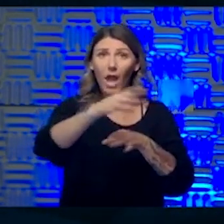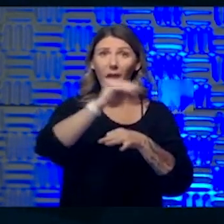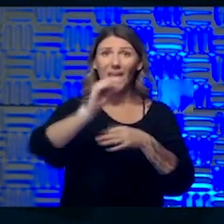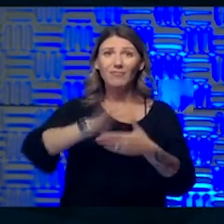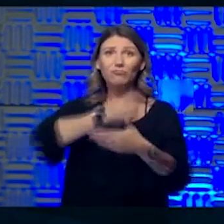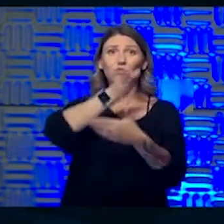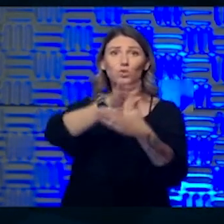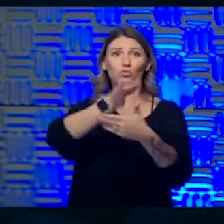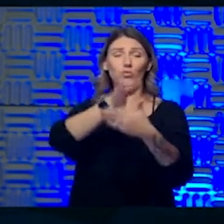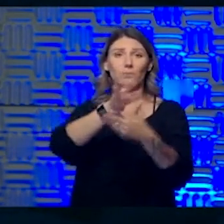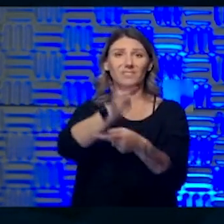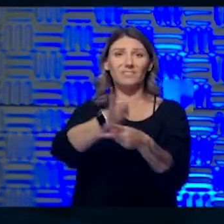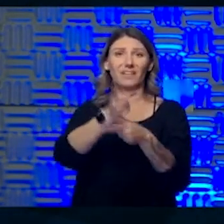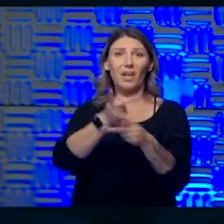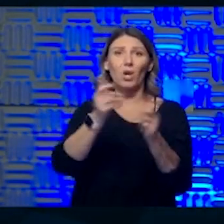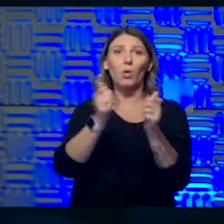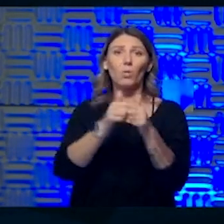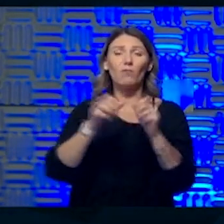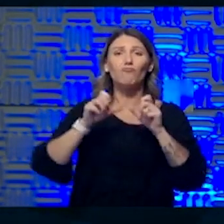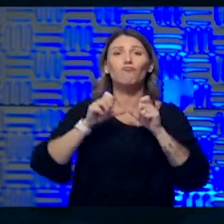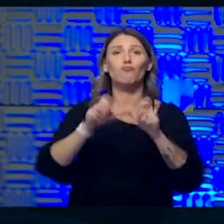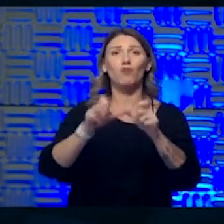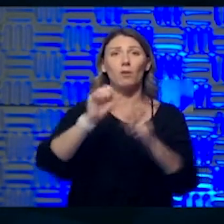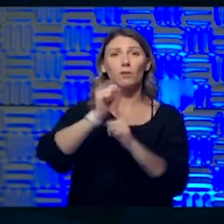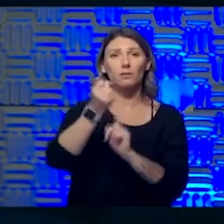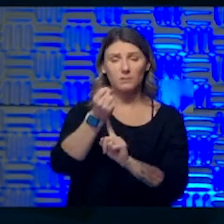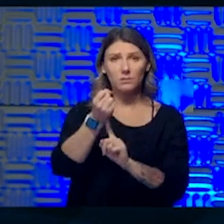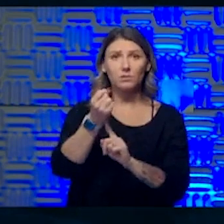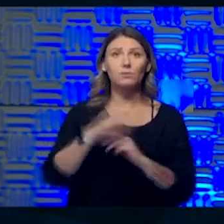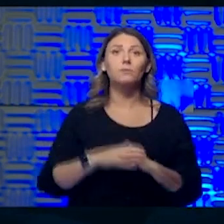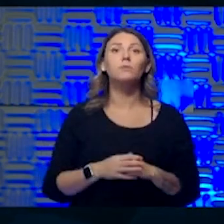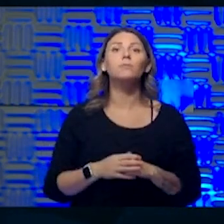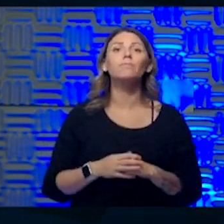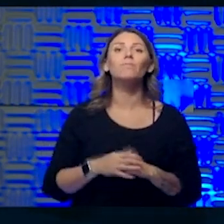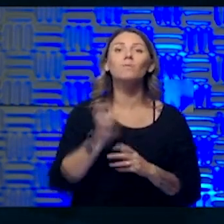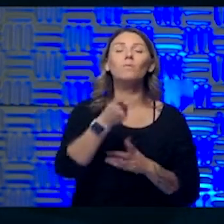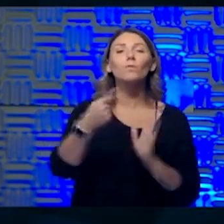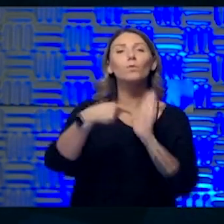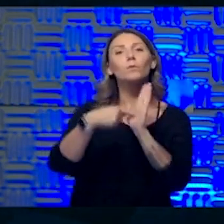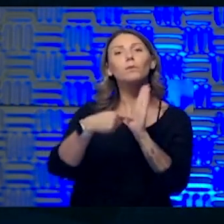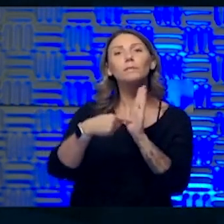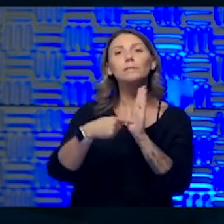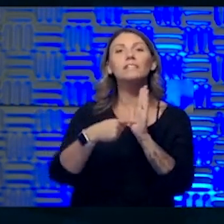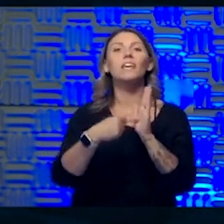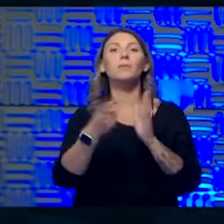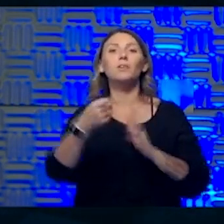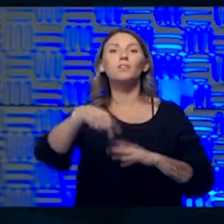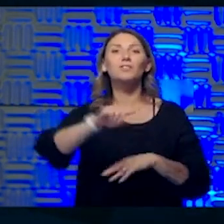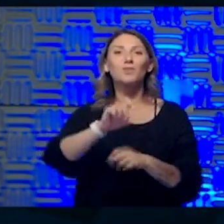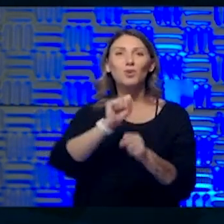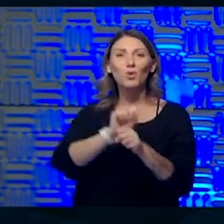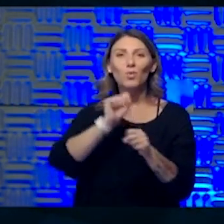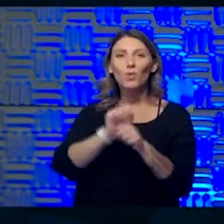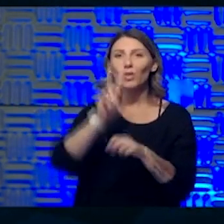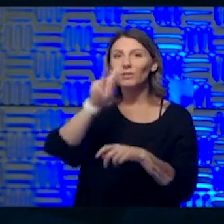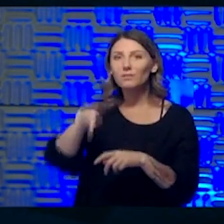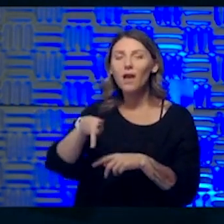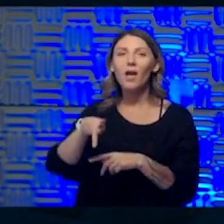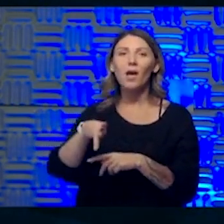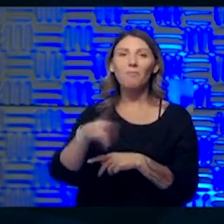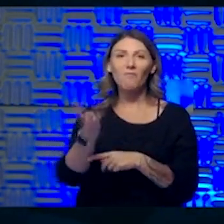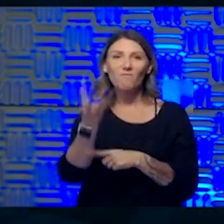chronic conditions. So, uh, a good example, I think, so I had a couple of patients who were being what we call worked up for chronic kidney disease.